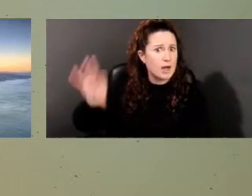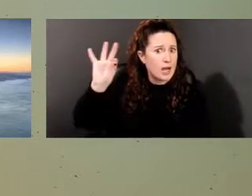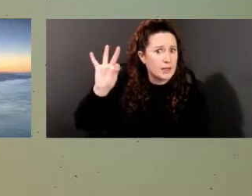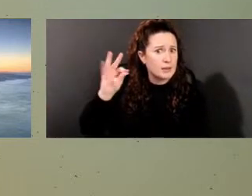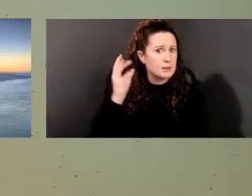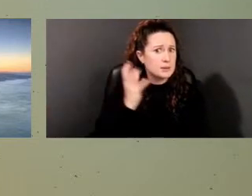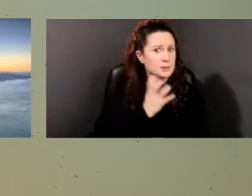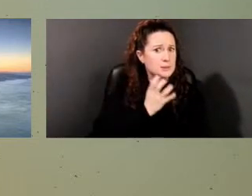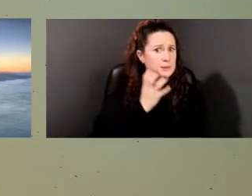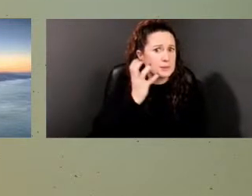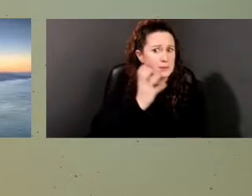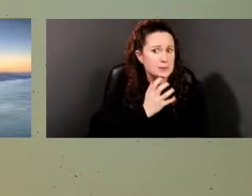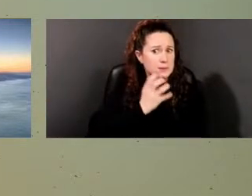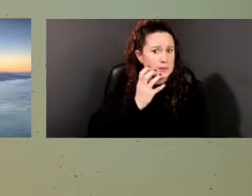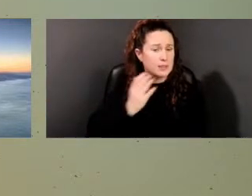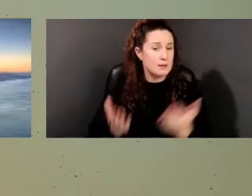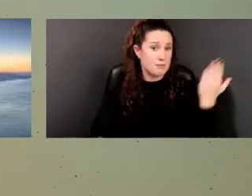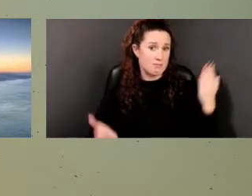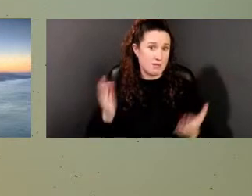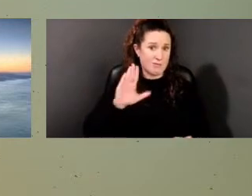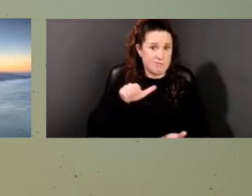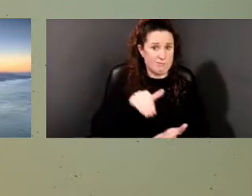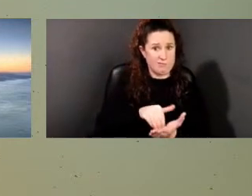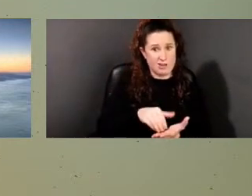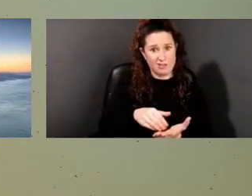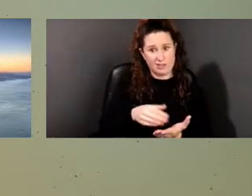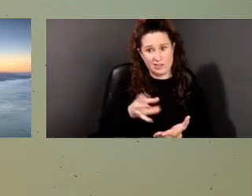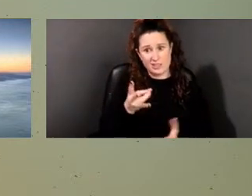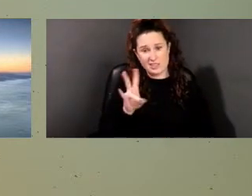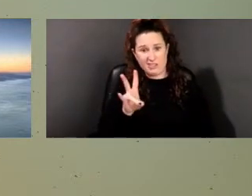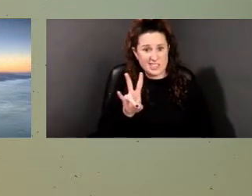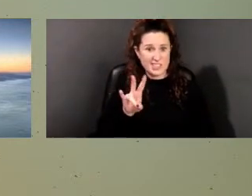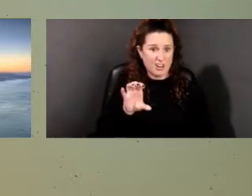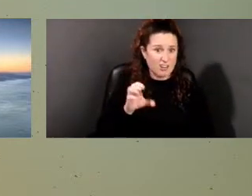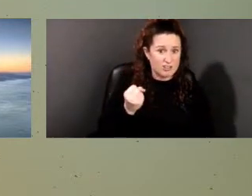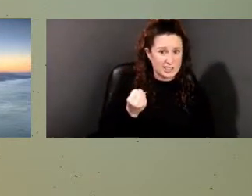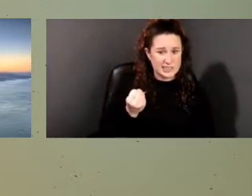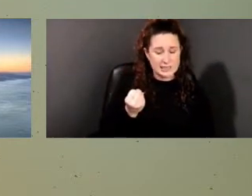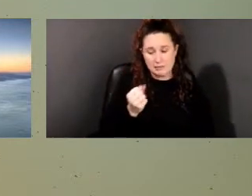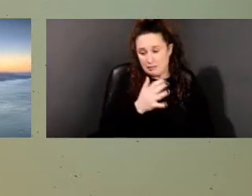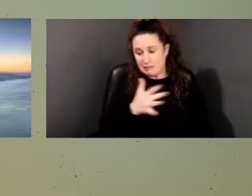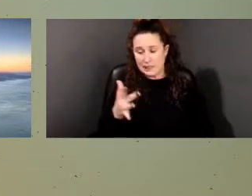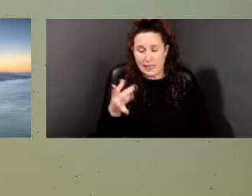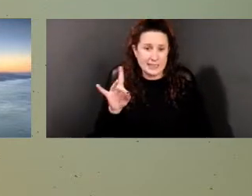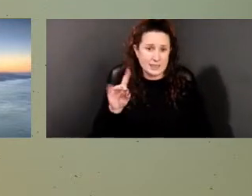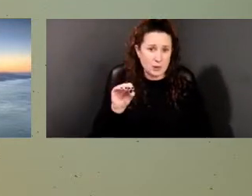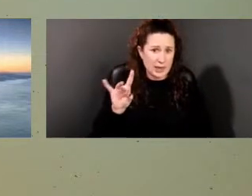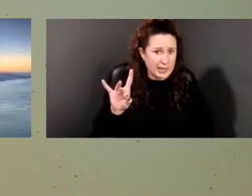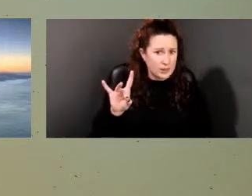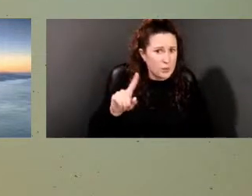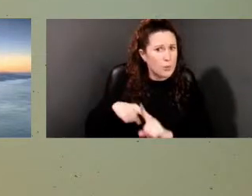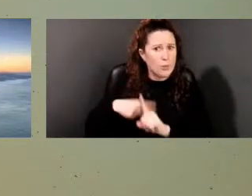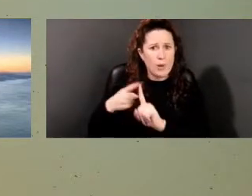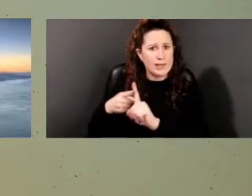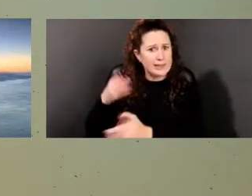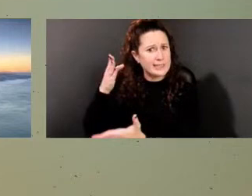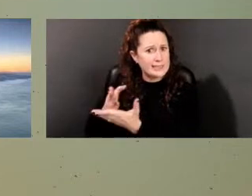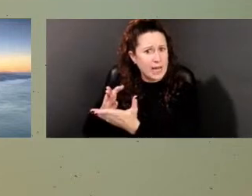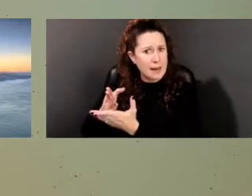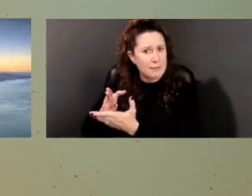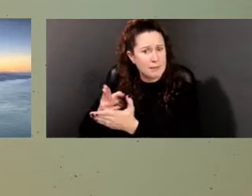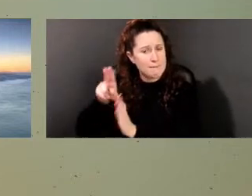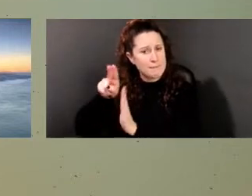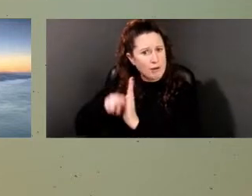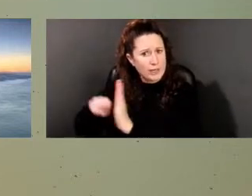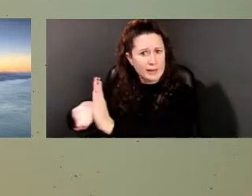the mid 1700s to 1808 or whenever we don't even know when they stopped. And then I wondered what they were buried